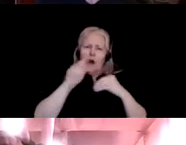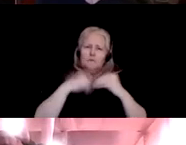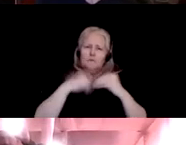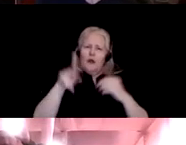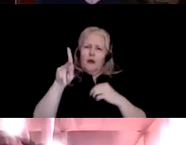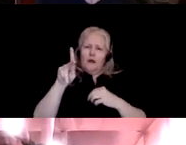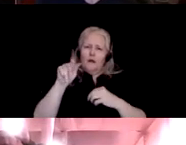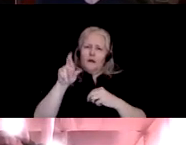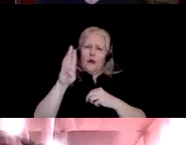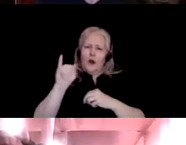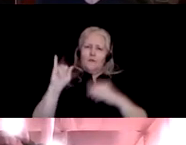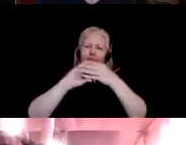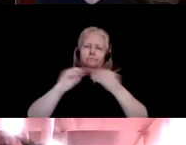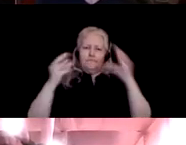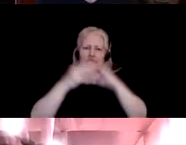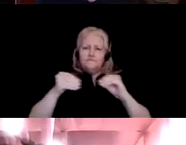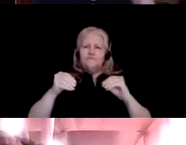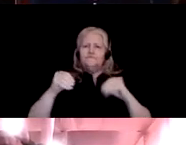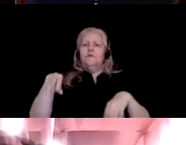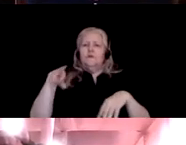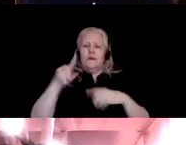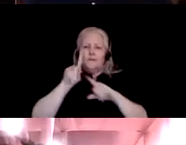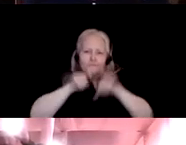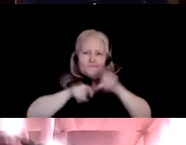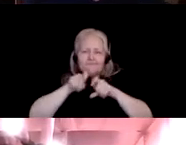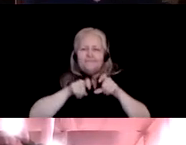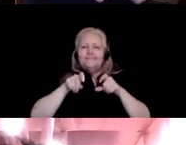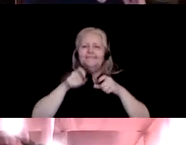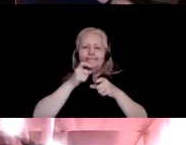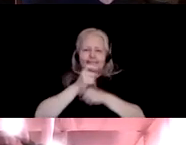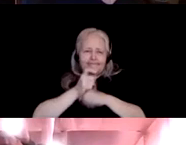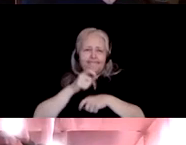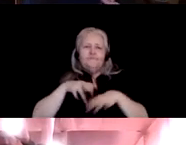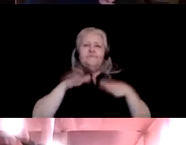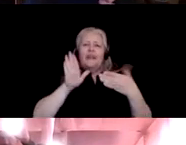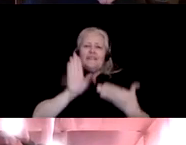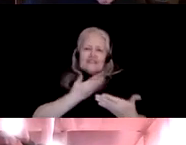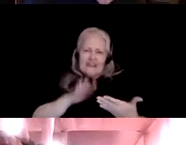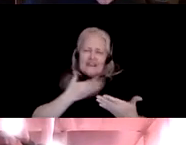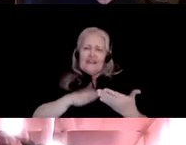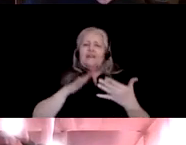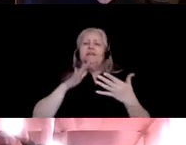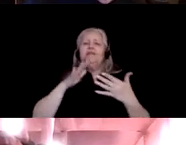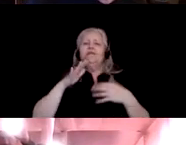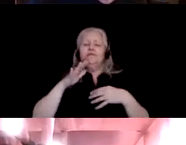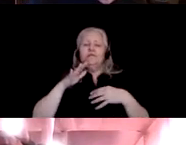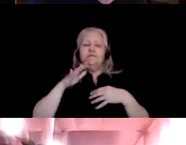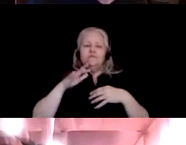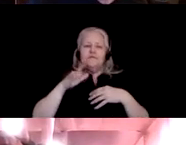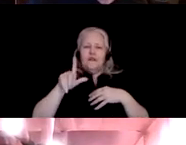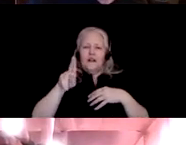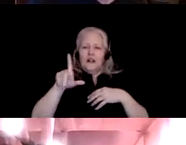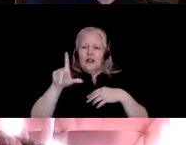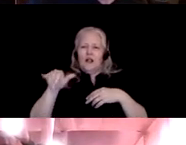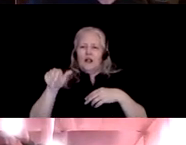folktales, radios, proverbs, dart singing, that's called kacharhe in the Kirby language, lullabies,